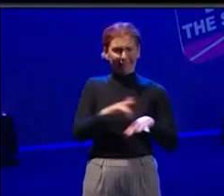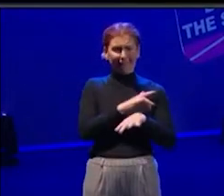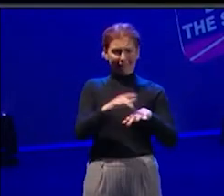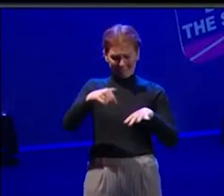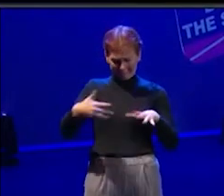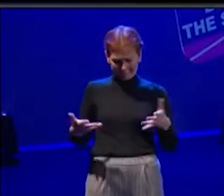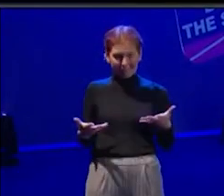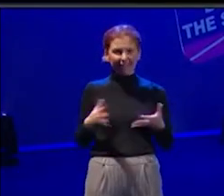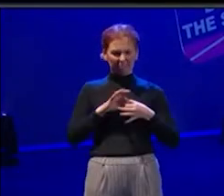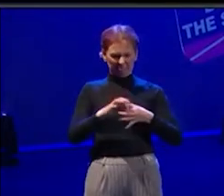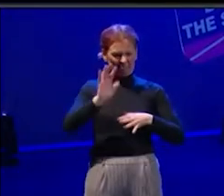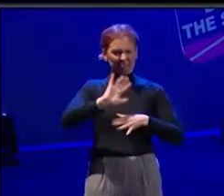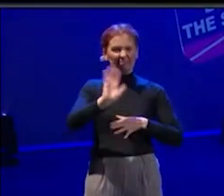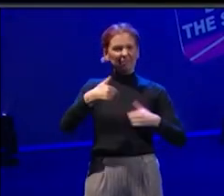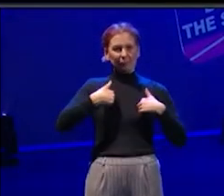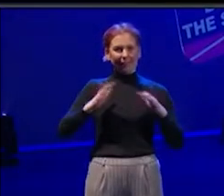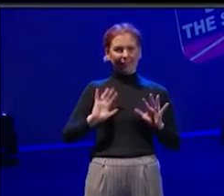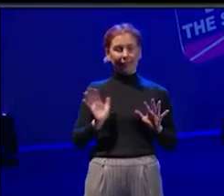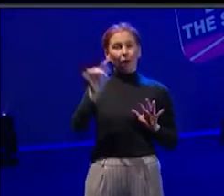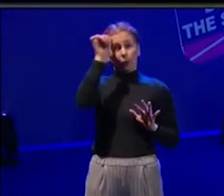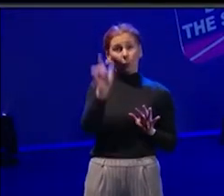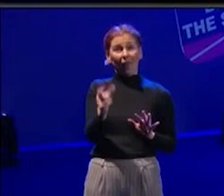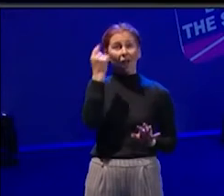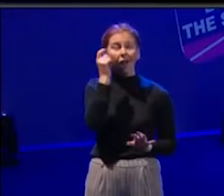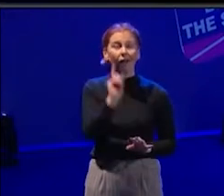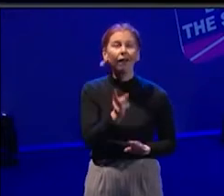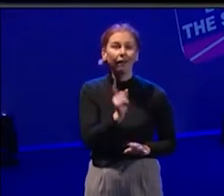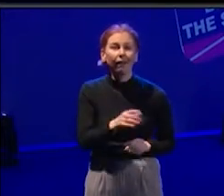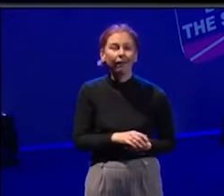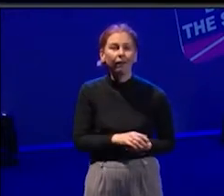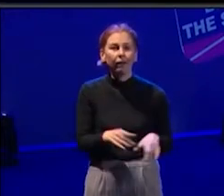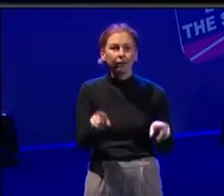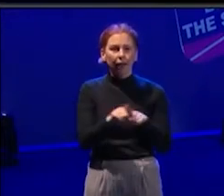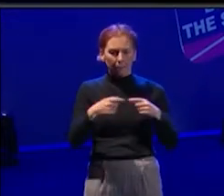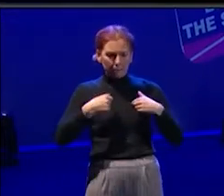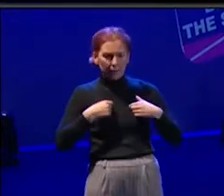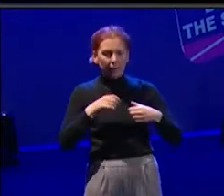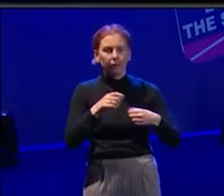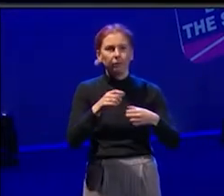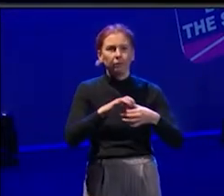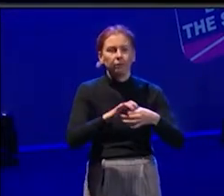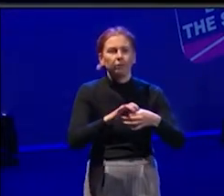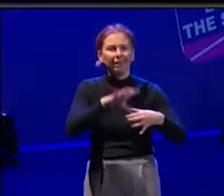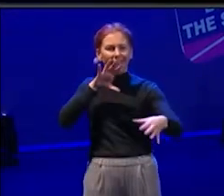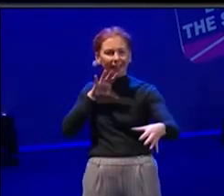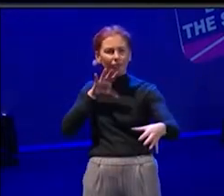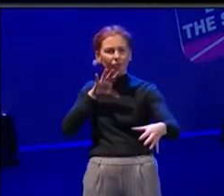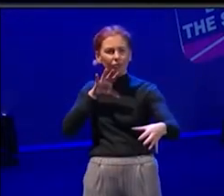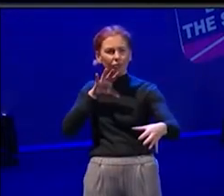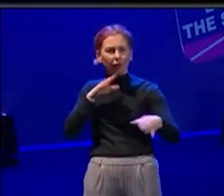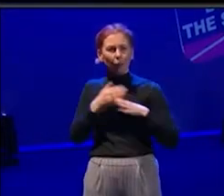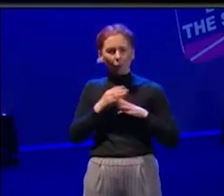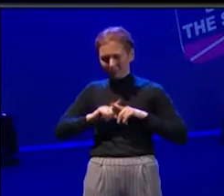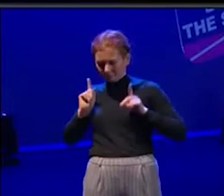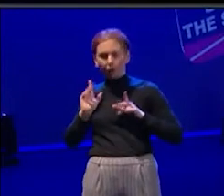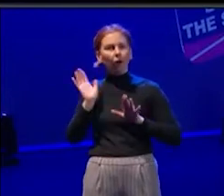reason. And because I'm not, at no point was I disengaged from that, I think that I had definitely